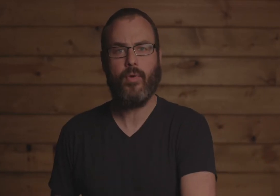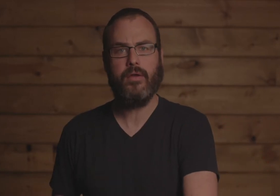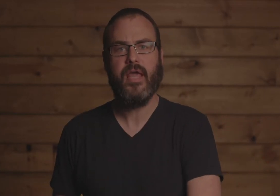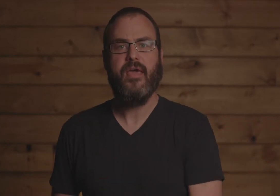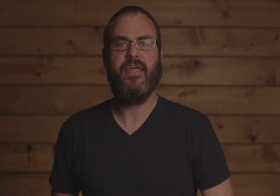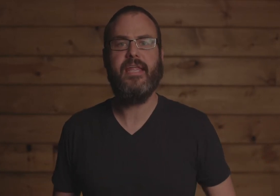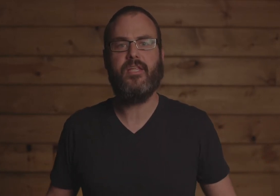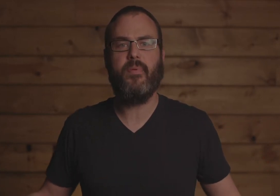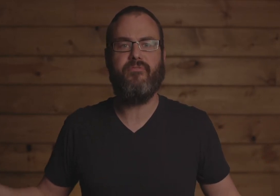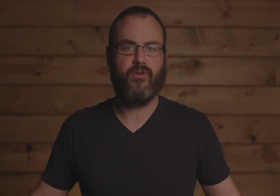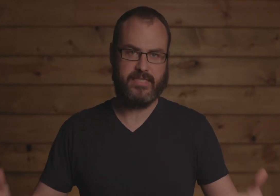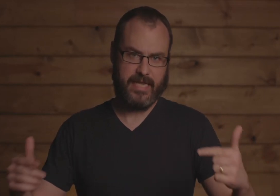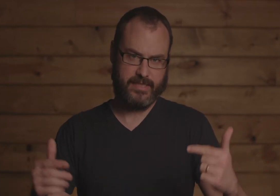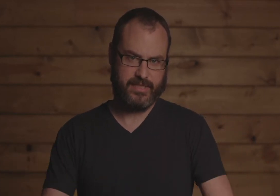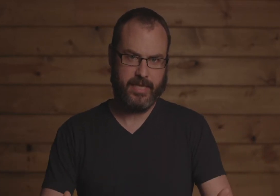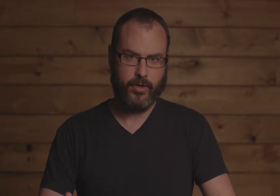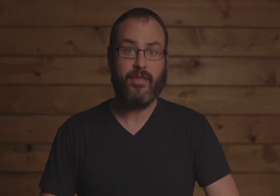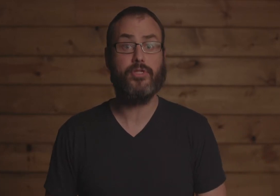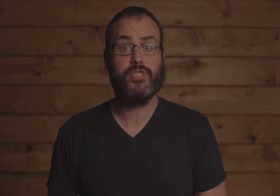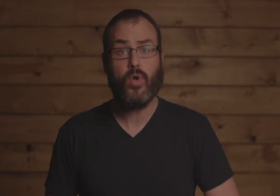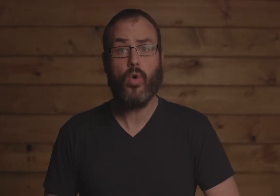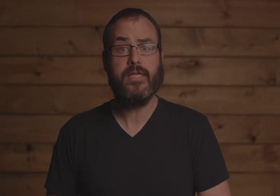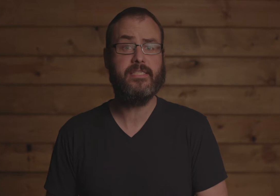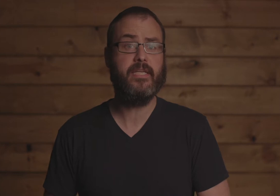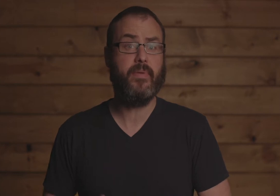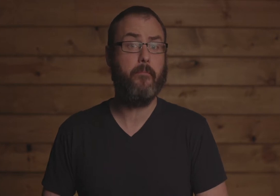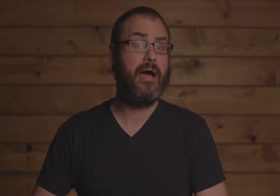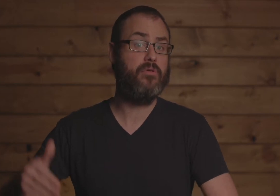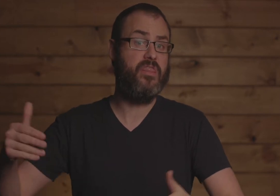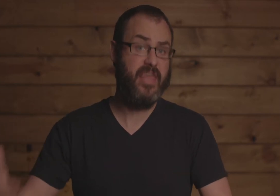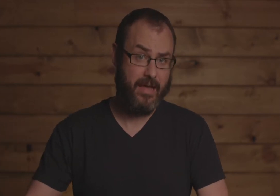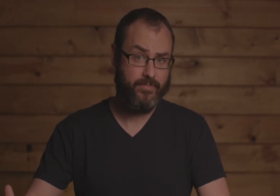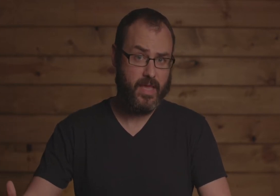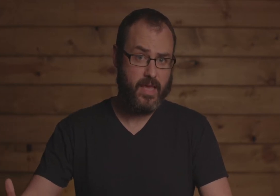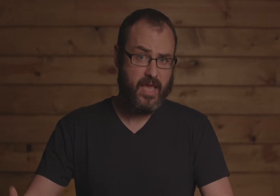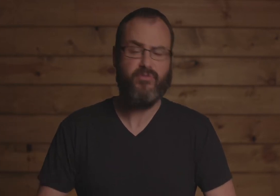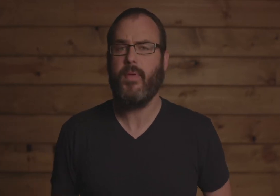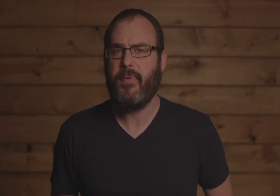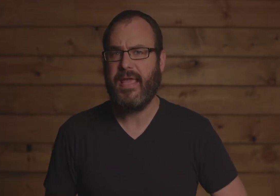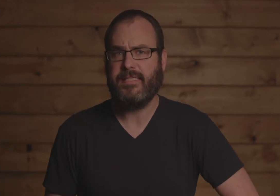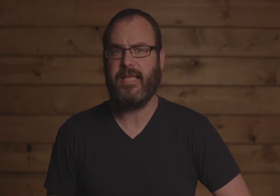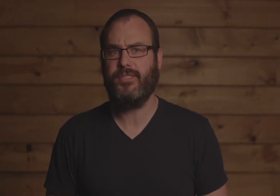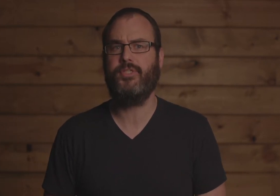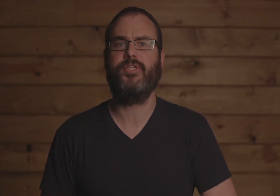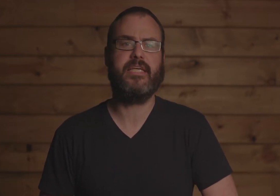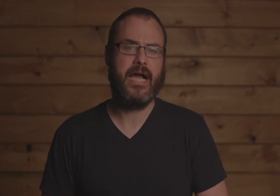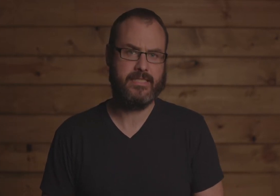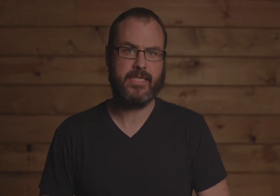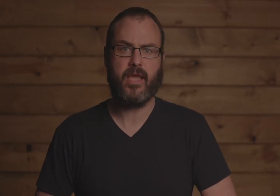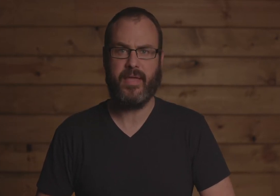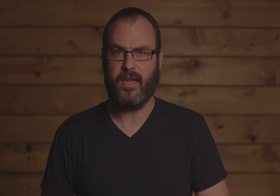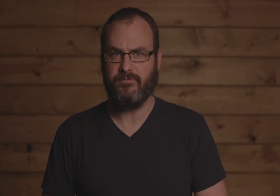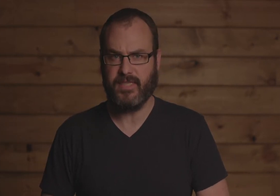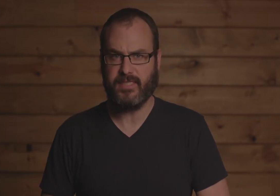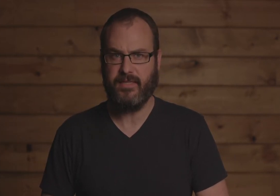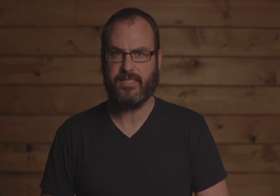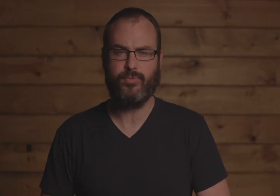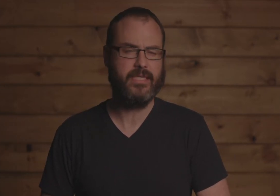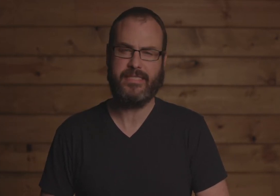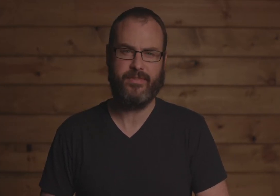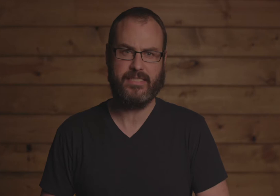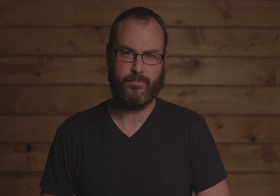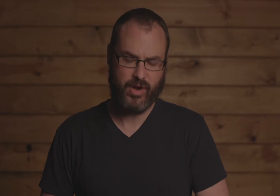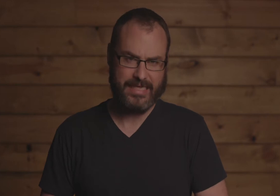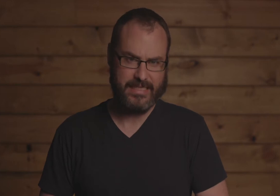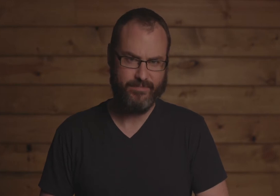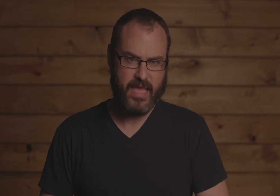in the background. They need to be front and center, and the stories need to be about them. If you've been paying attention to the content coming out of Disney, this